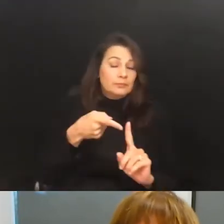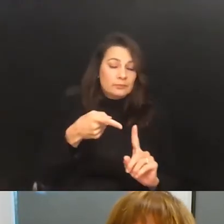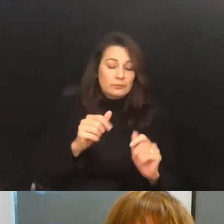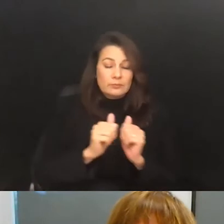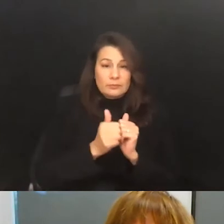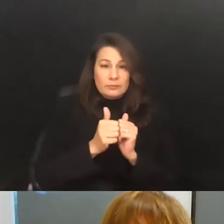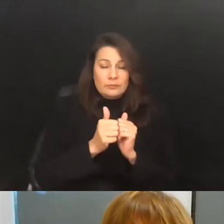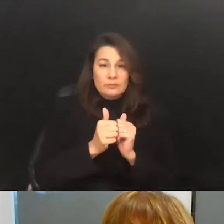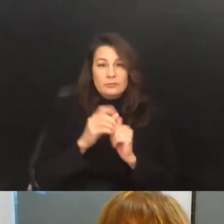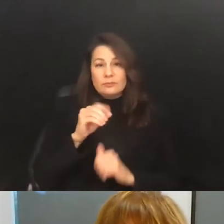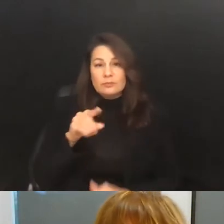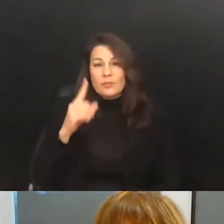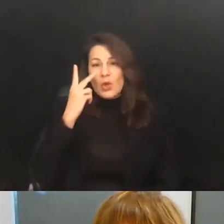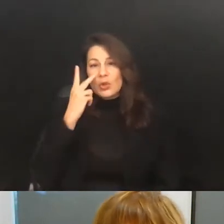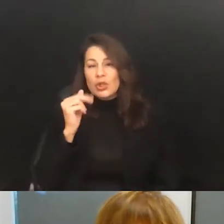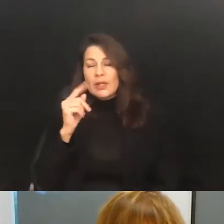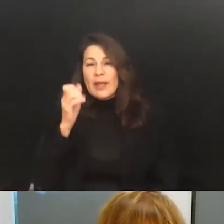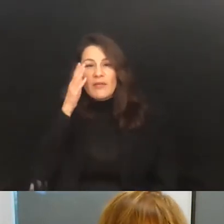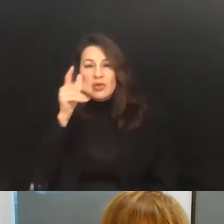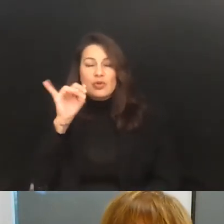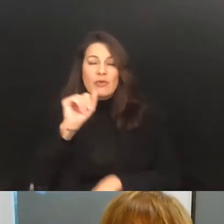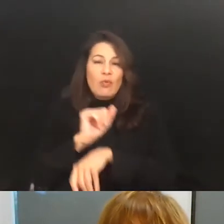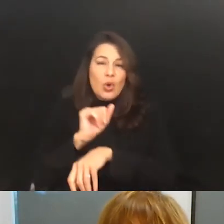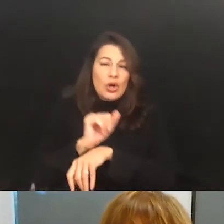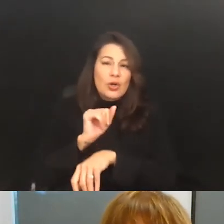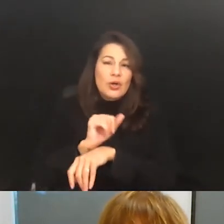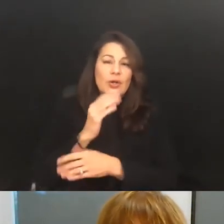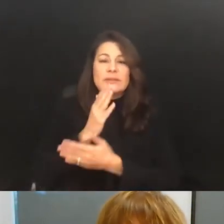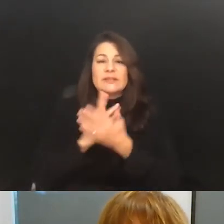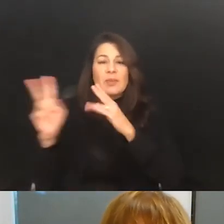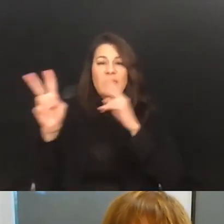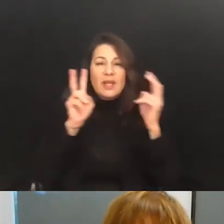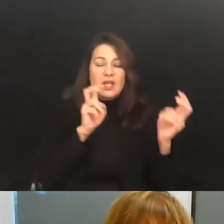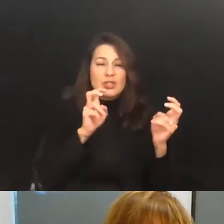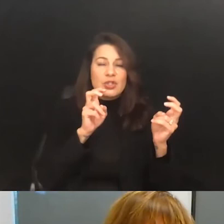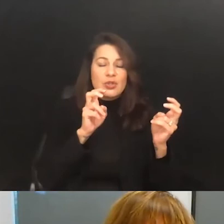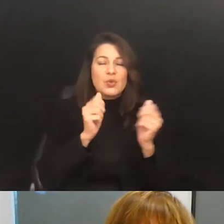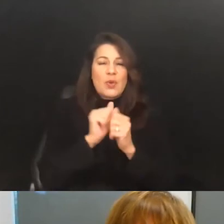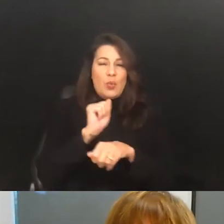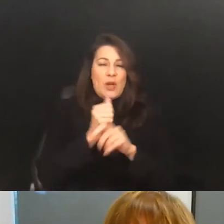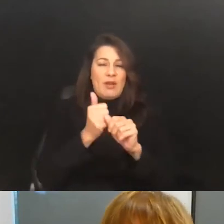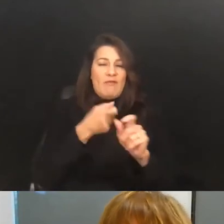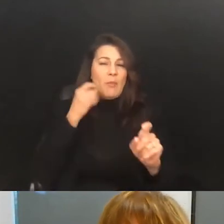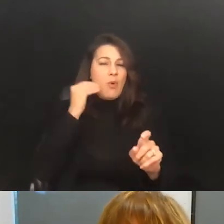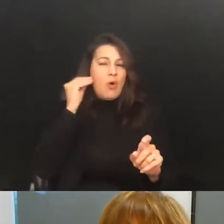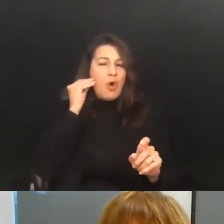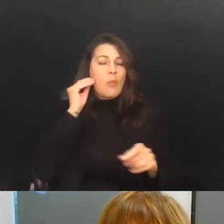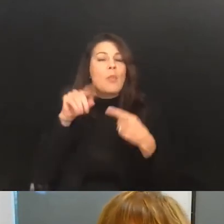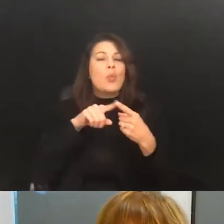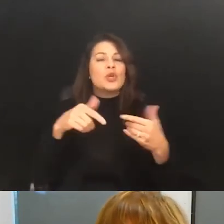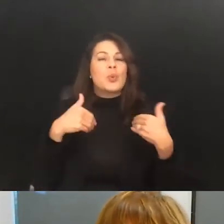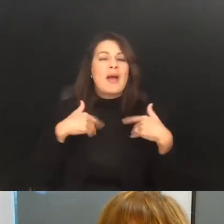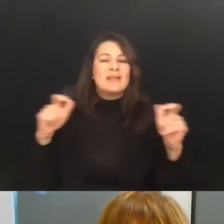how, how do you look at the future of work and some of the issues that have come up with working virtual when you're dealing with a very small business